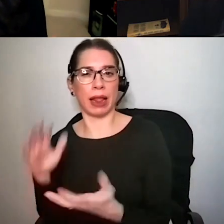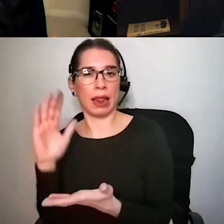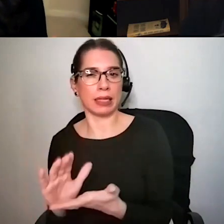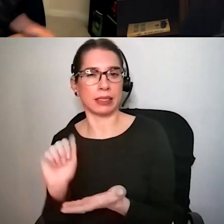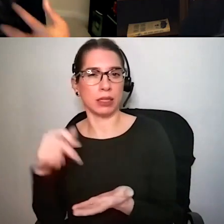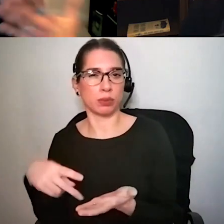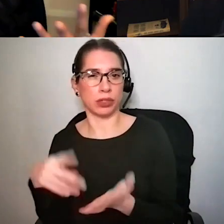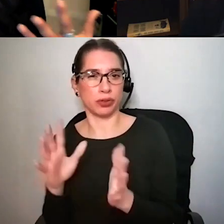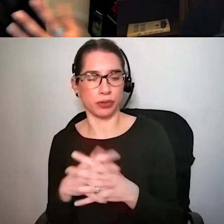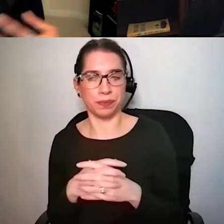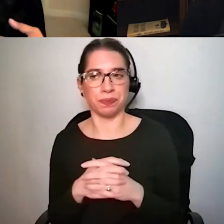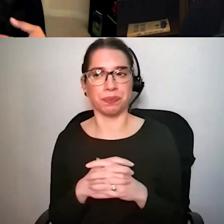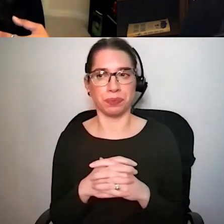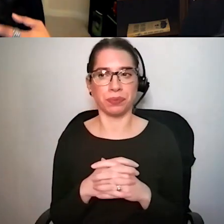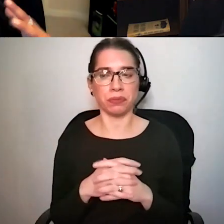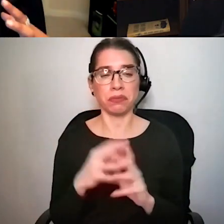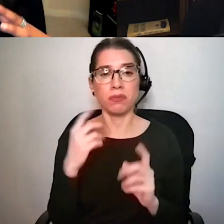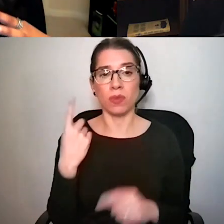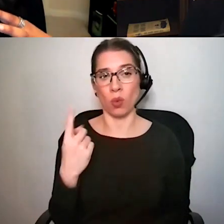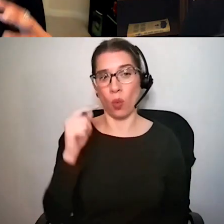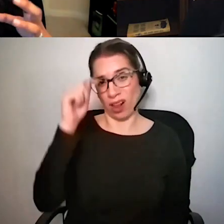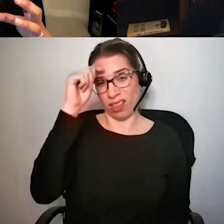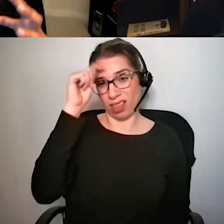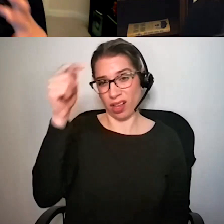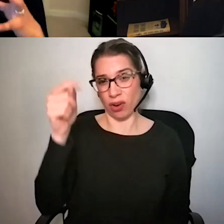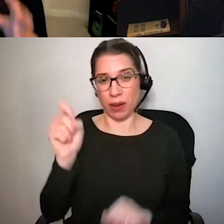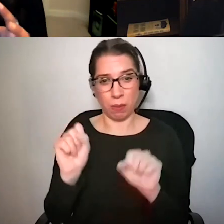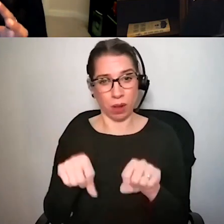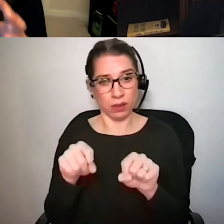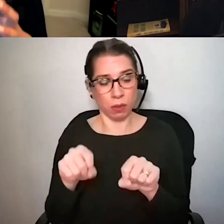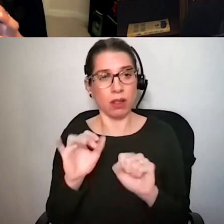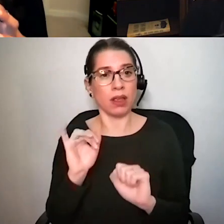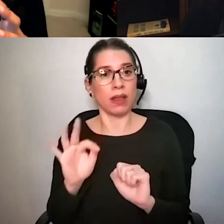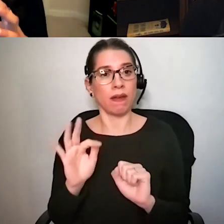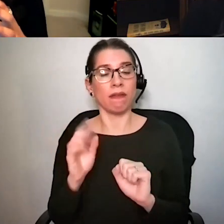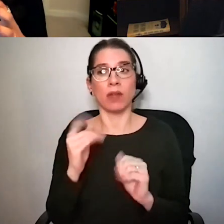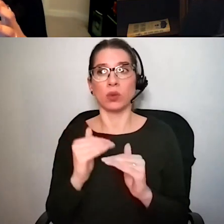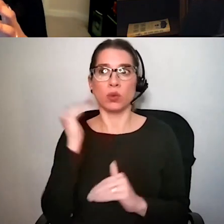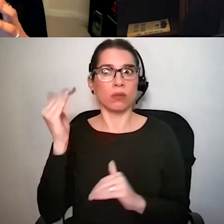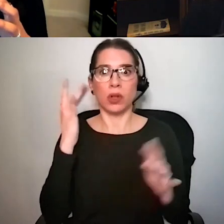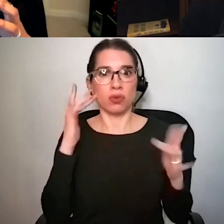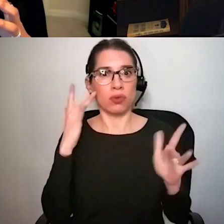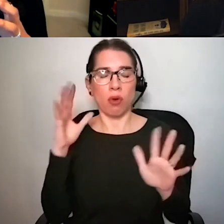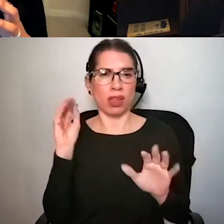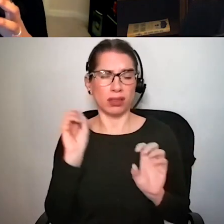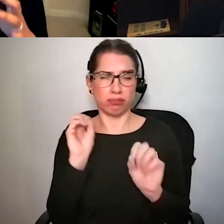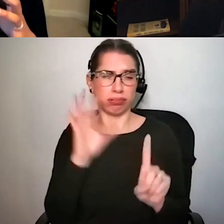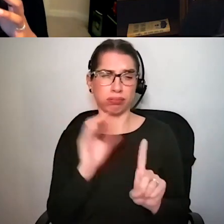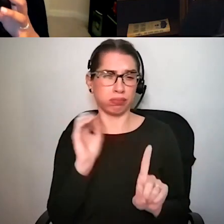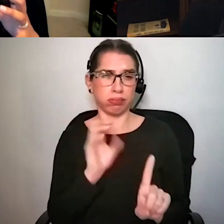what one one theory is that when you have kind of excessive noise you have